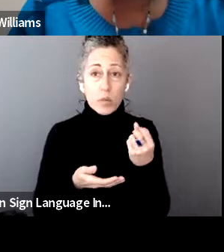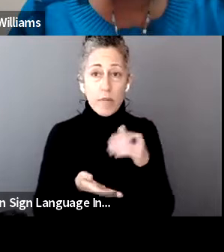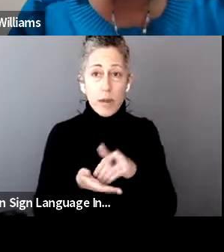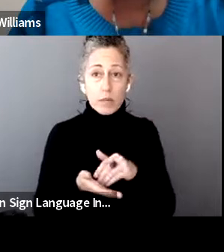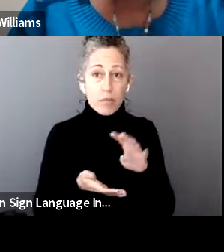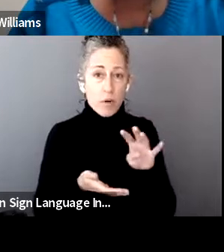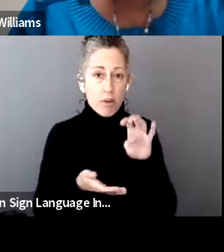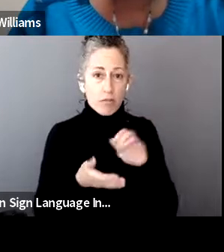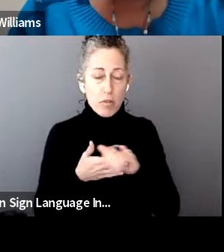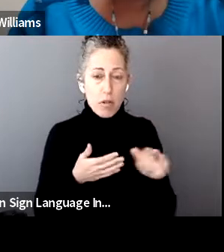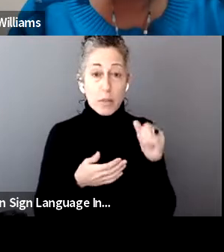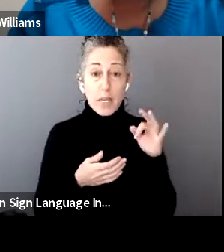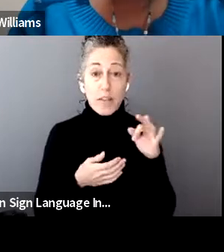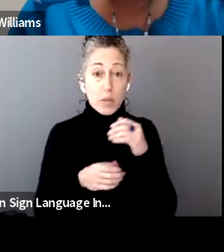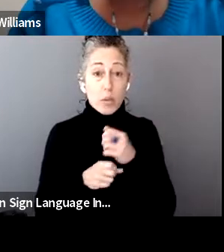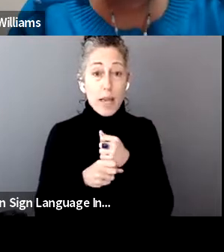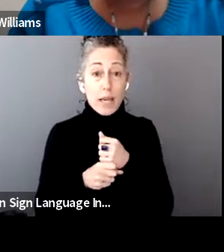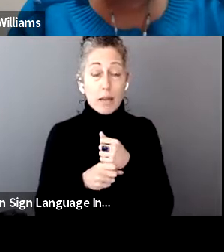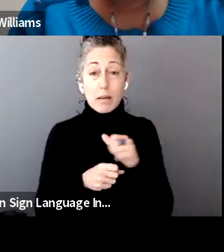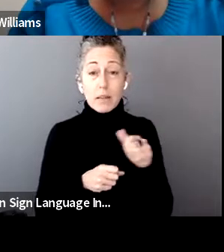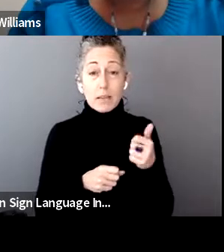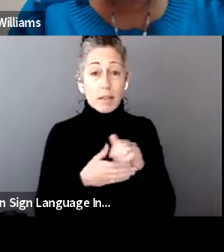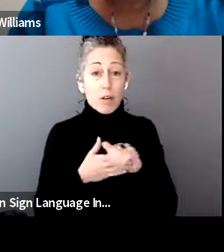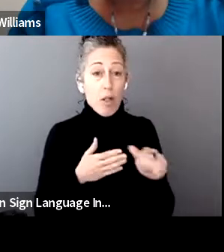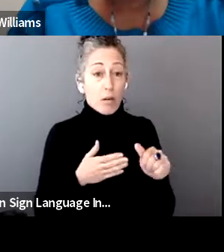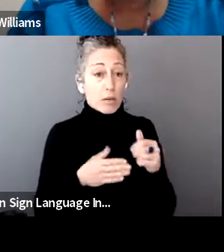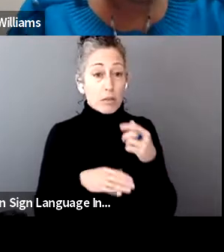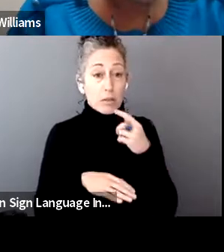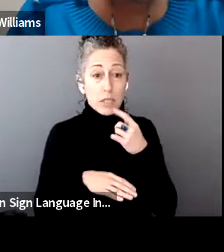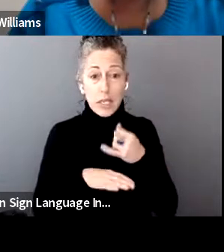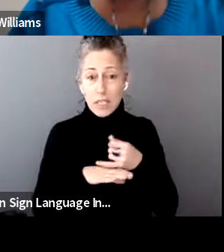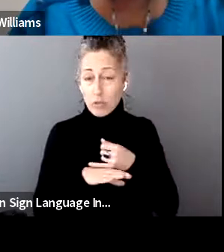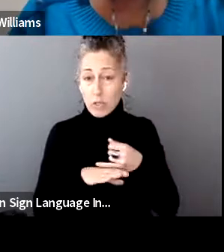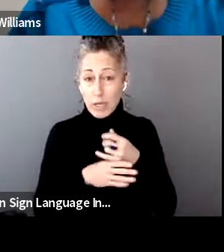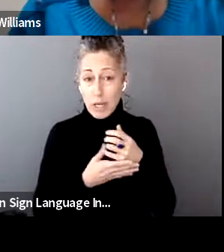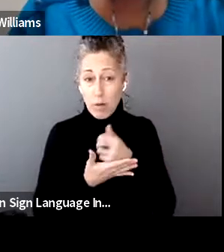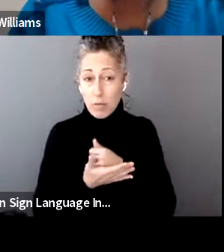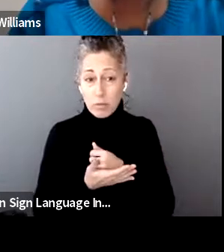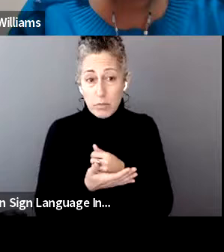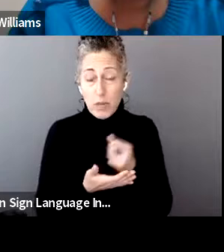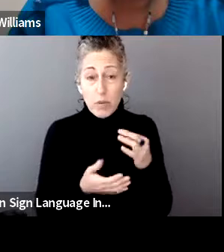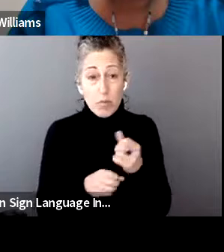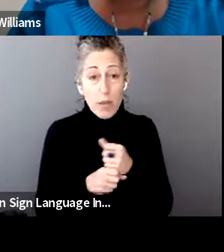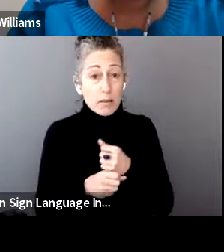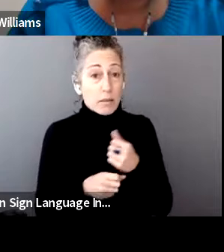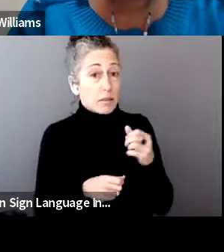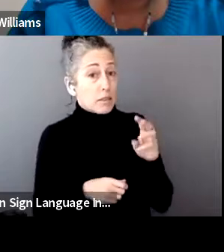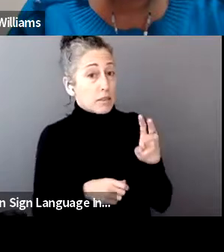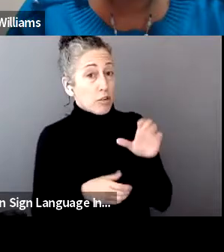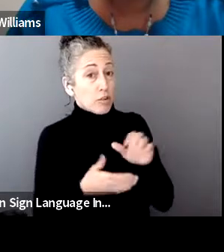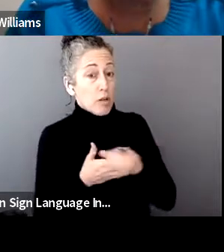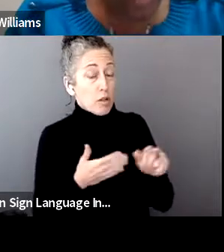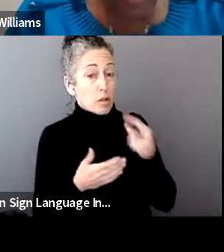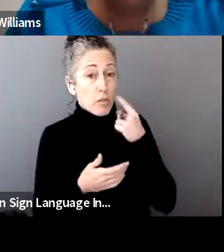Um, but if you make $10 in interest income, um, you have to file. If you make $600 in non employee